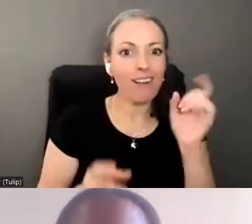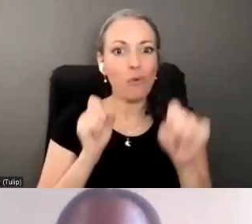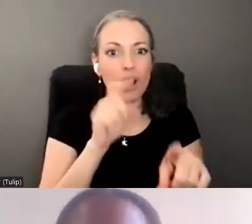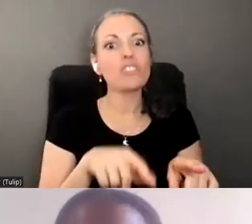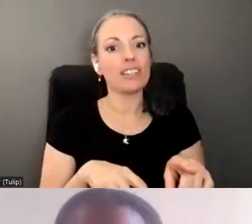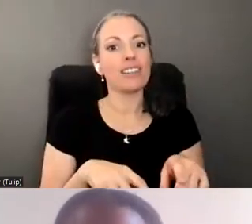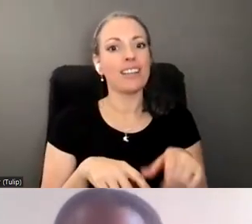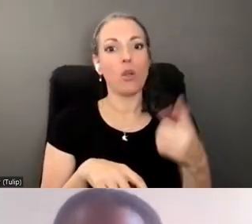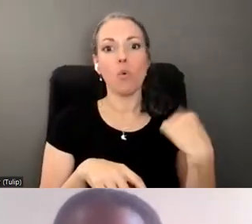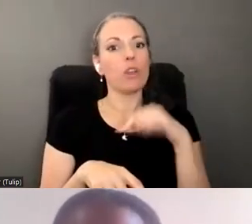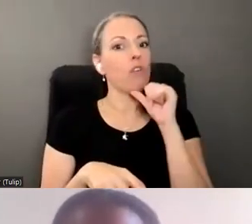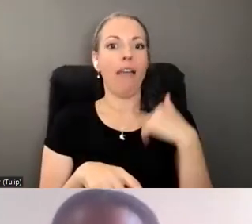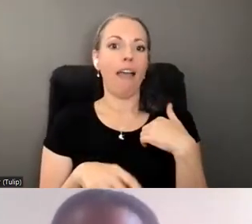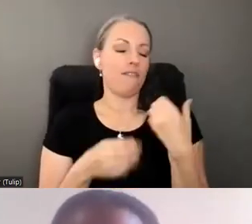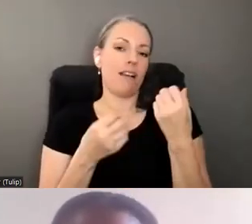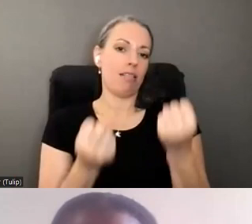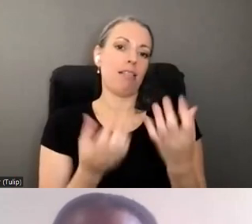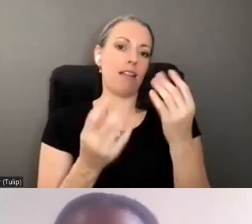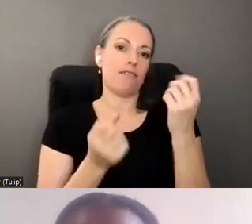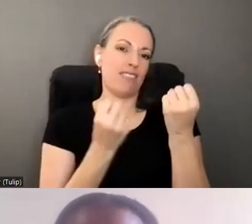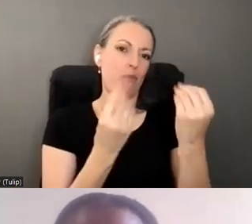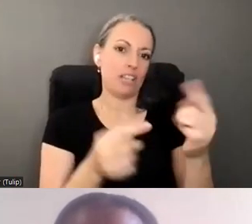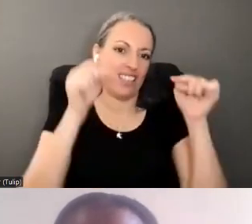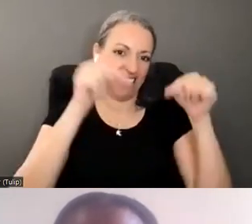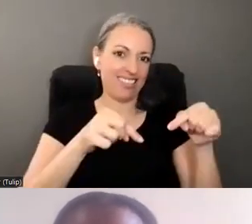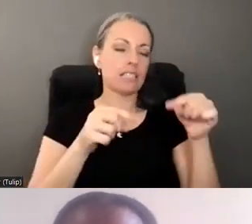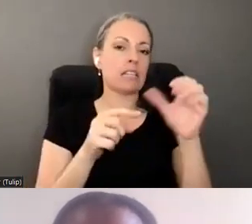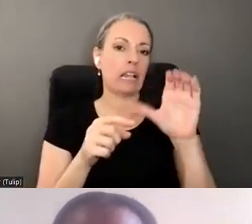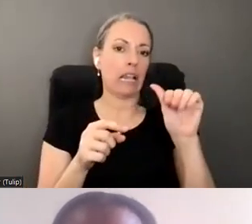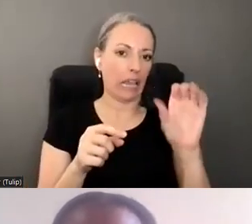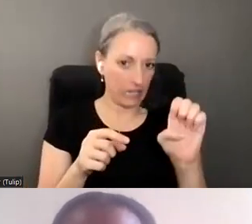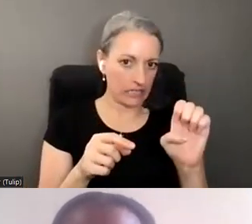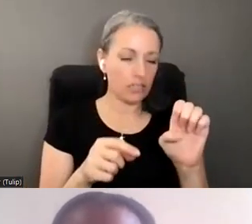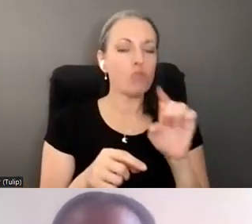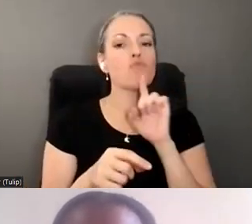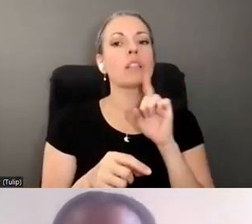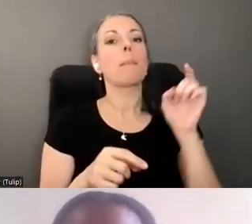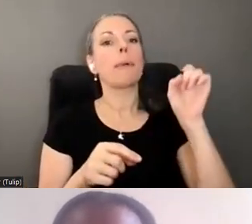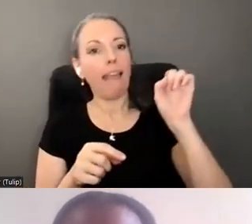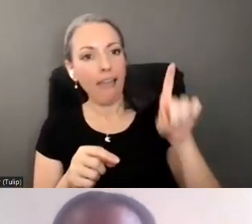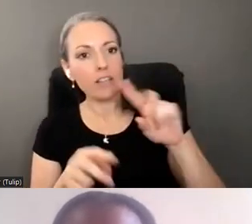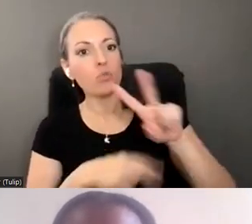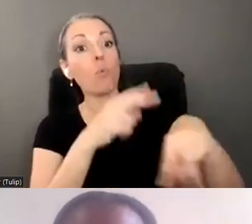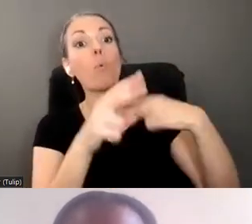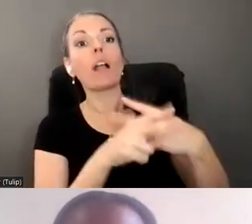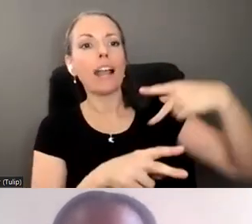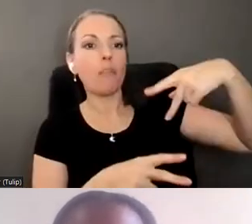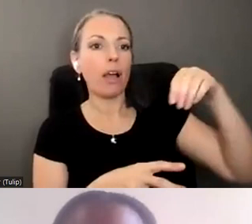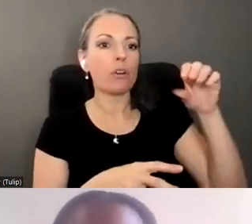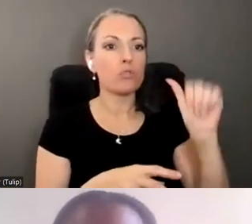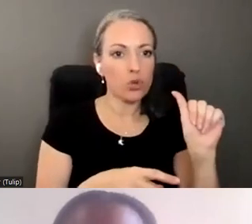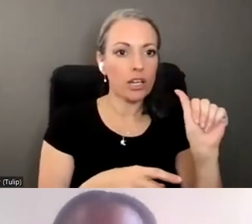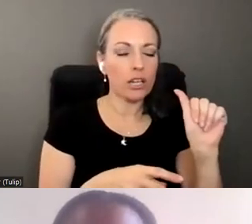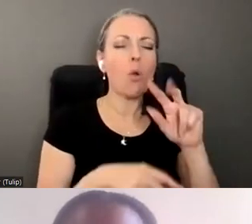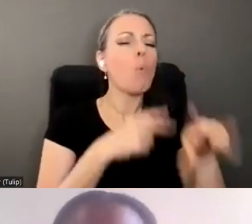We don't have a lot of information about this case. So clearly, they'd be asking questions about what kind of a power of attorney it is. Is it